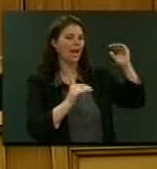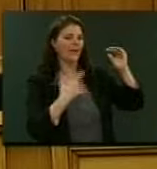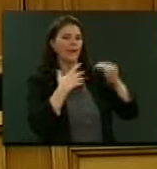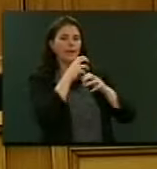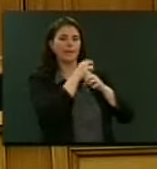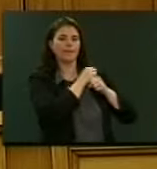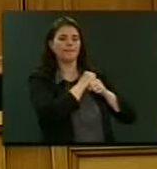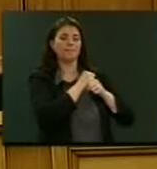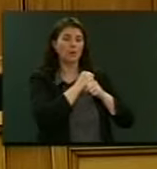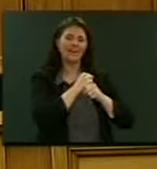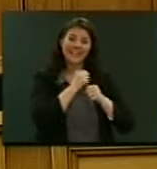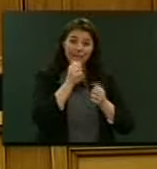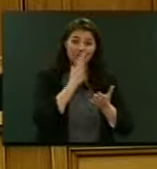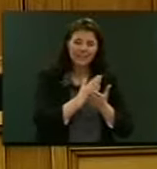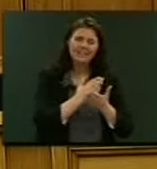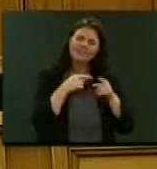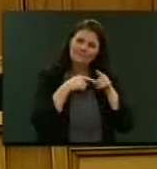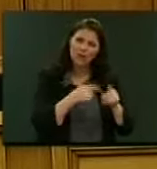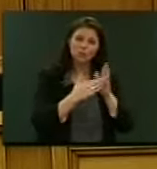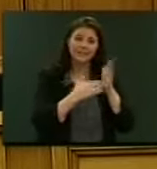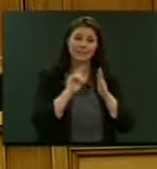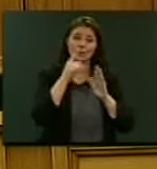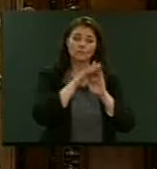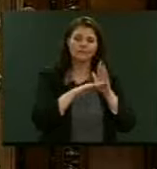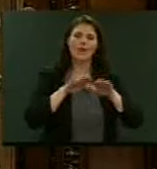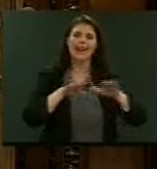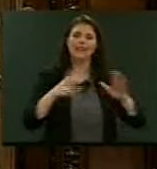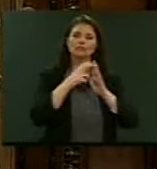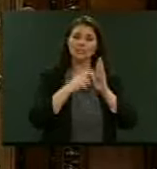commit to New Zealand First's policy of establishing a land register?